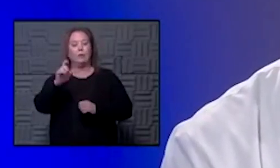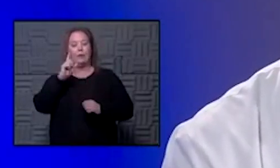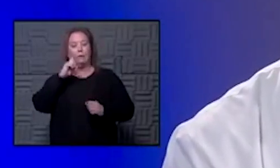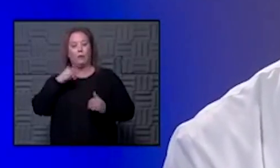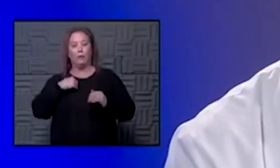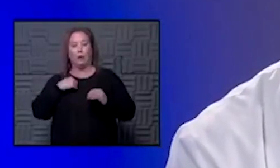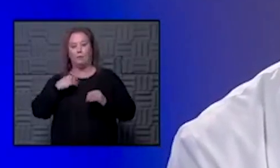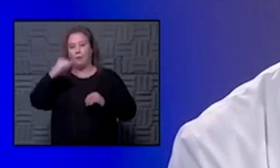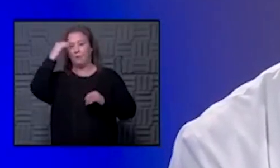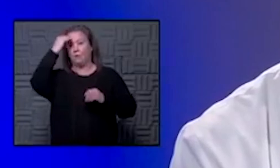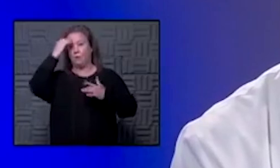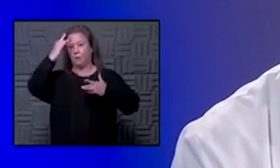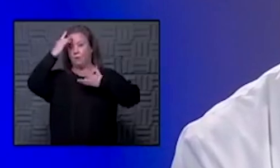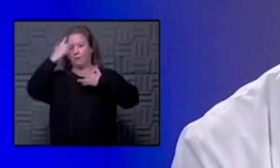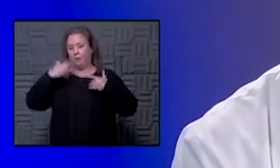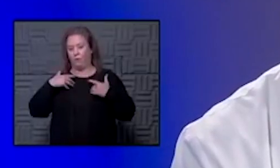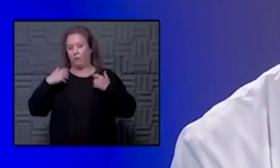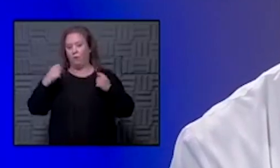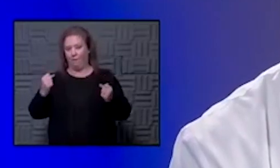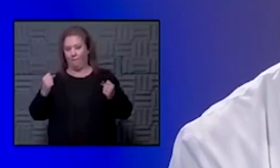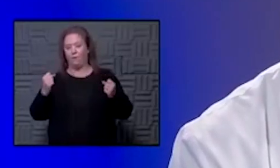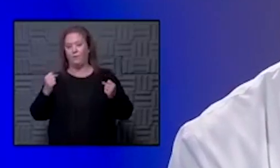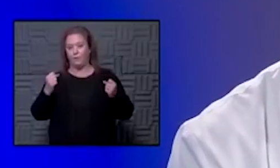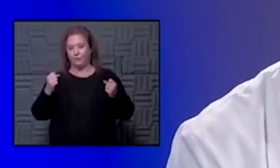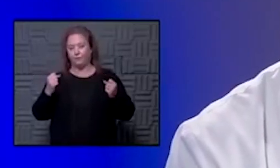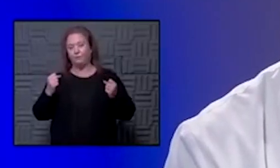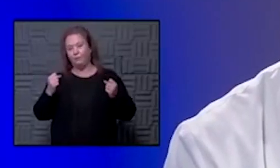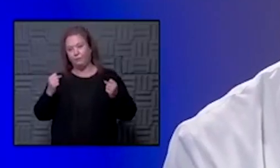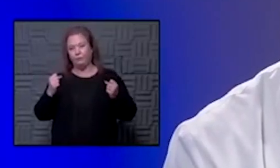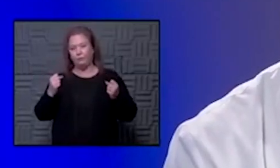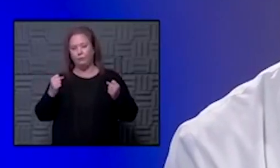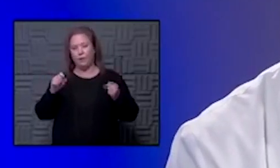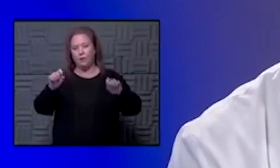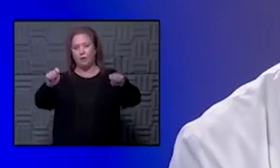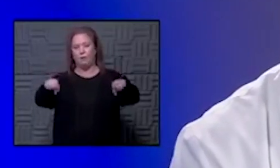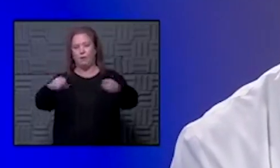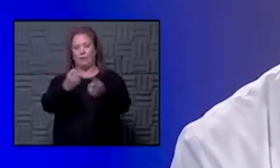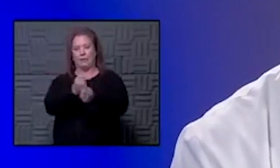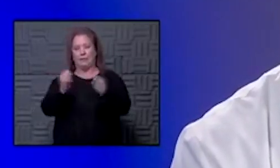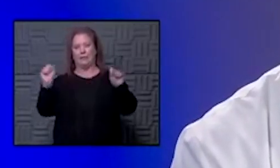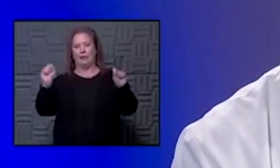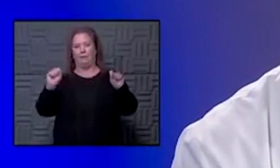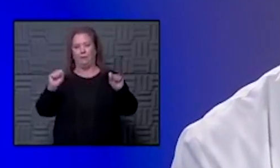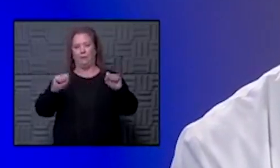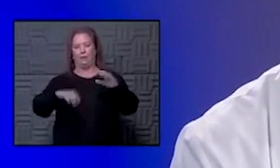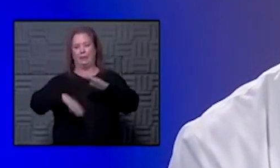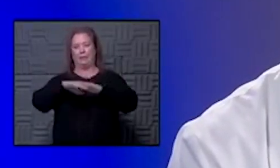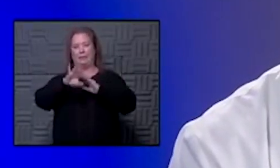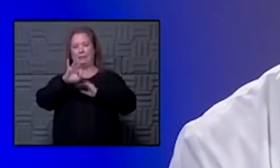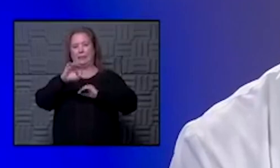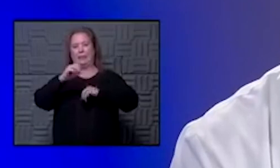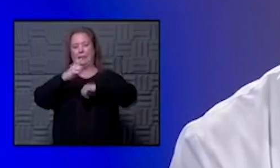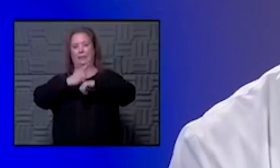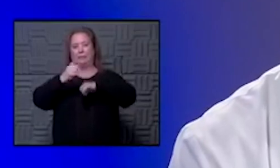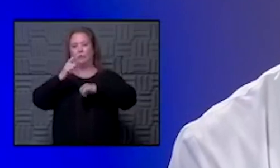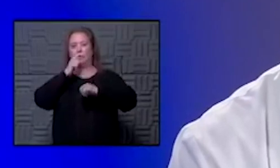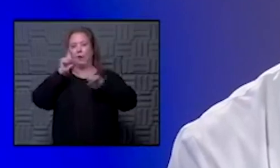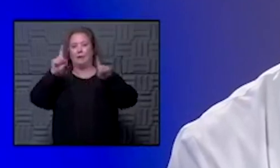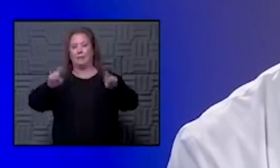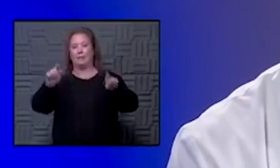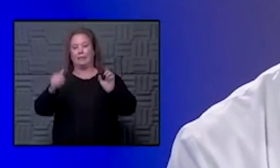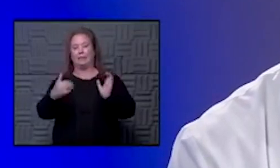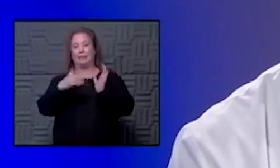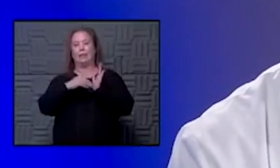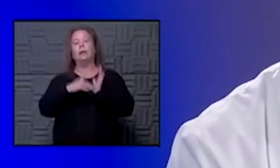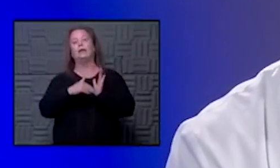have known disease and you've recovered from it you you're probably safe for at least 90 days without having to retest or do